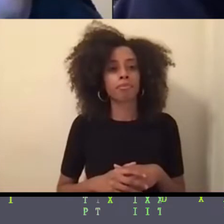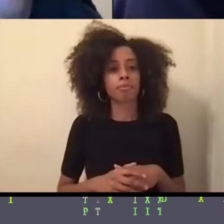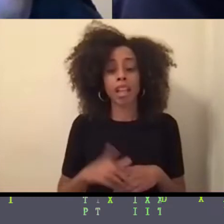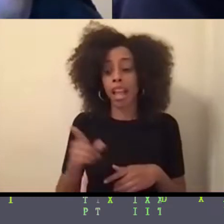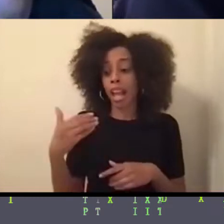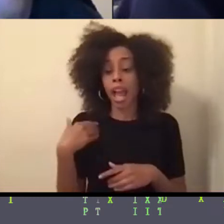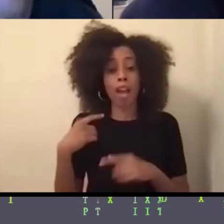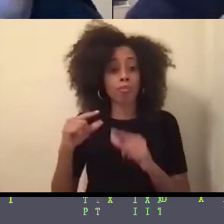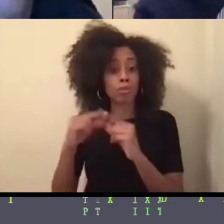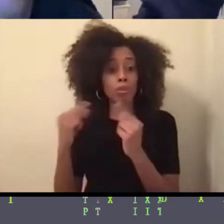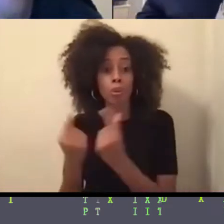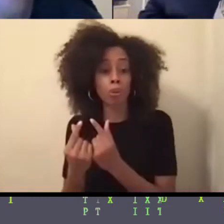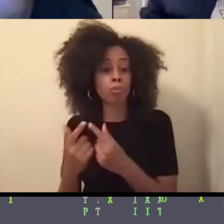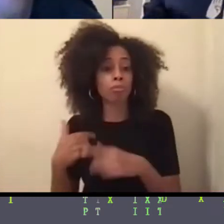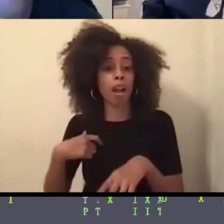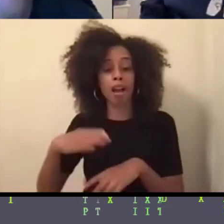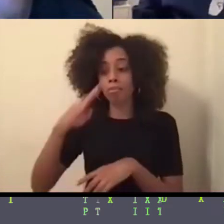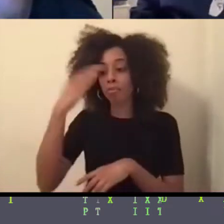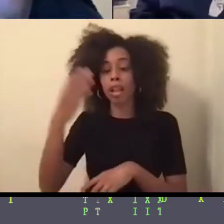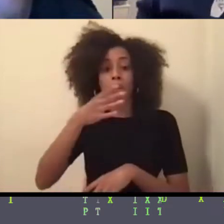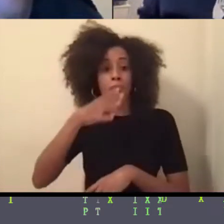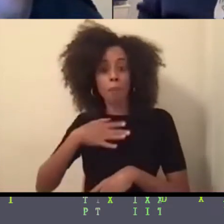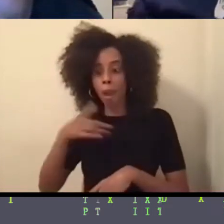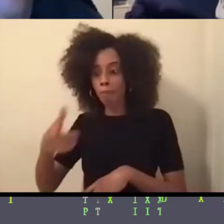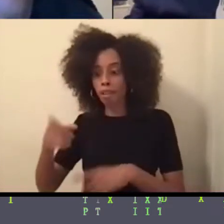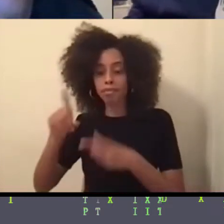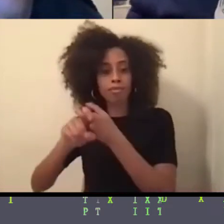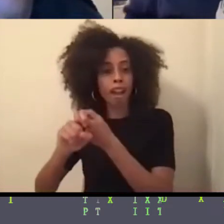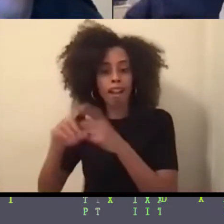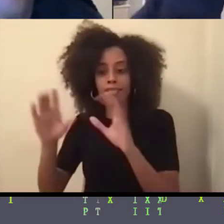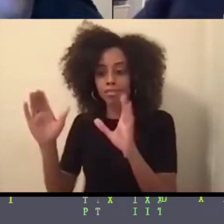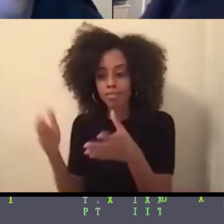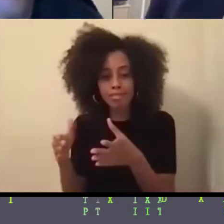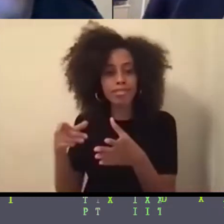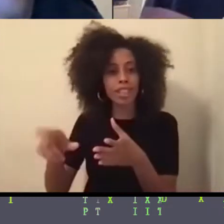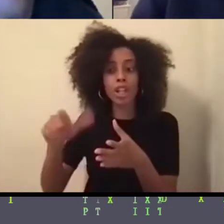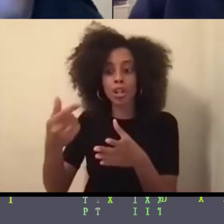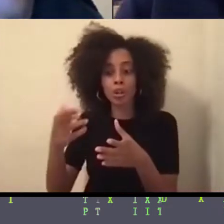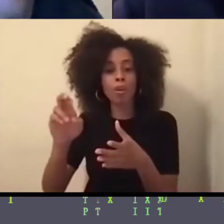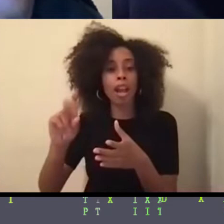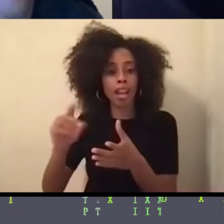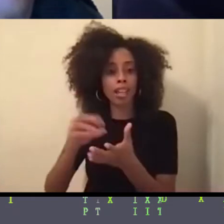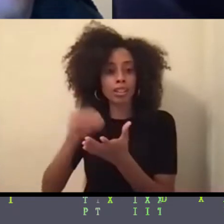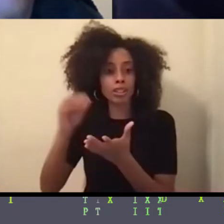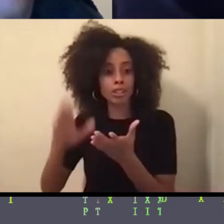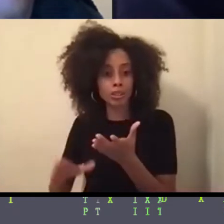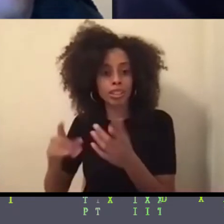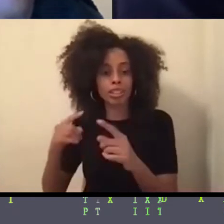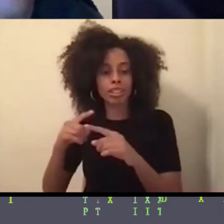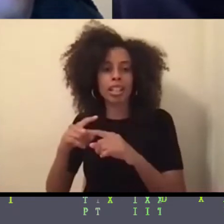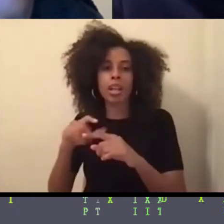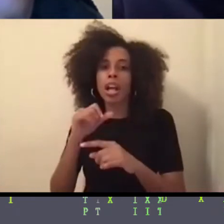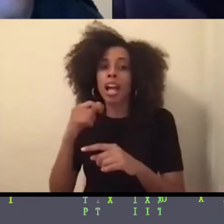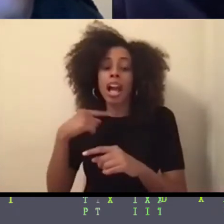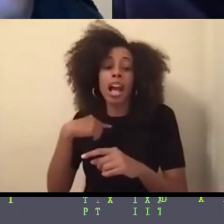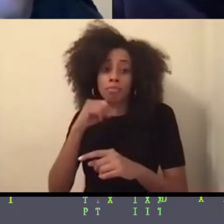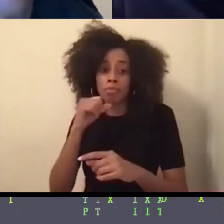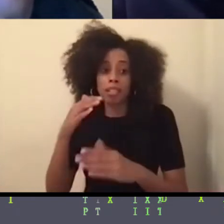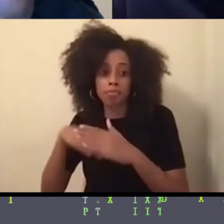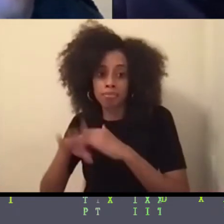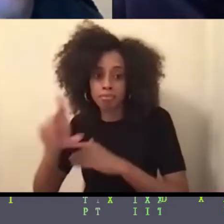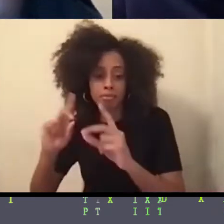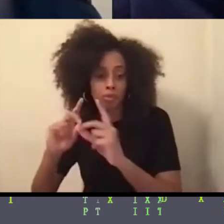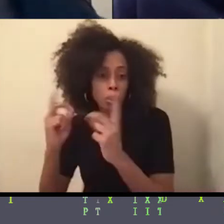women grad students, and for my university, so I'm not in their department. But so that was like a nice